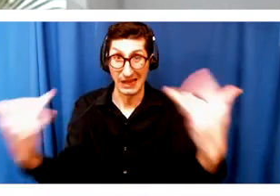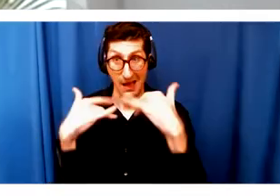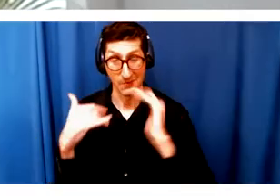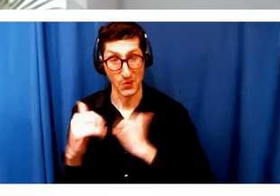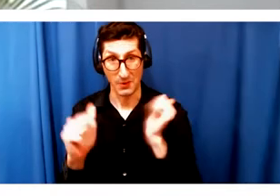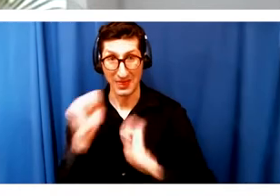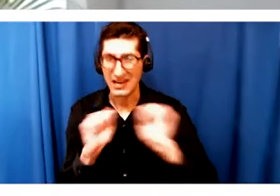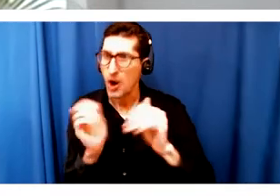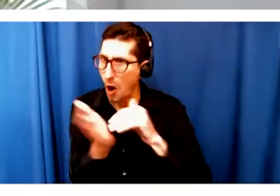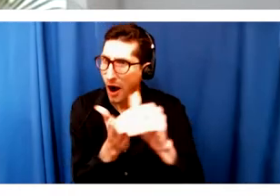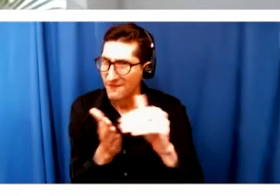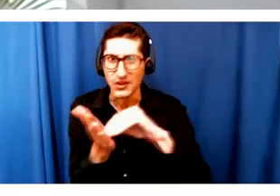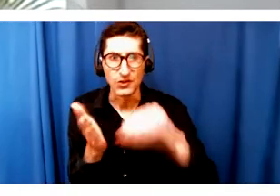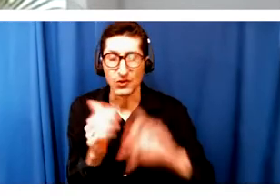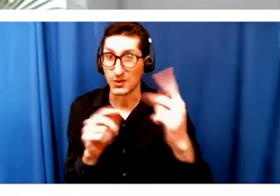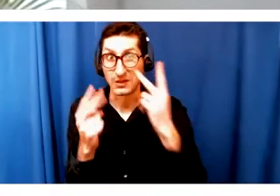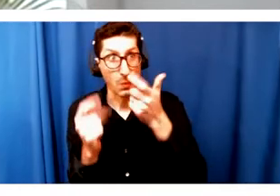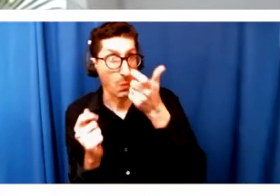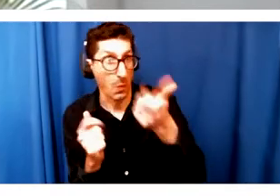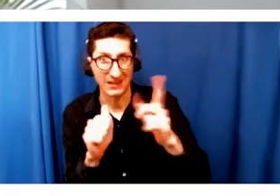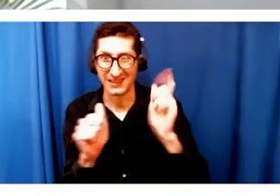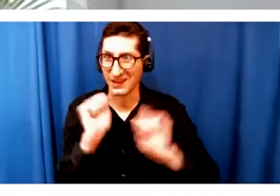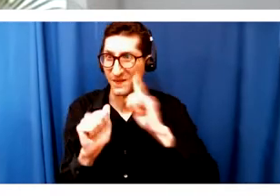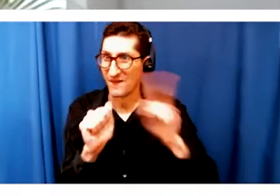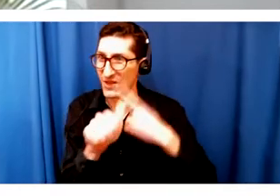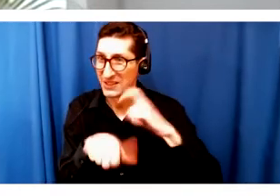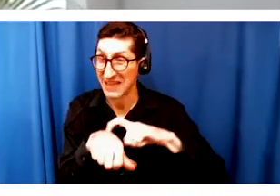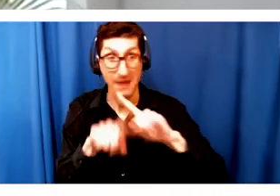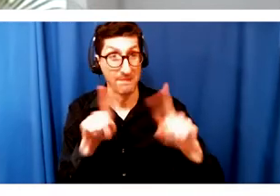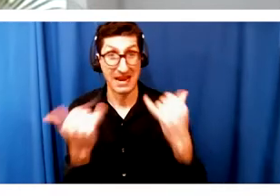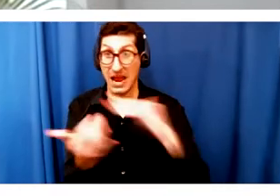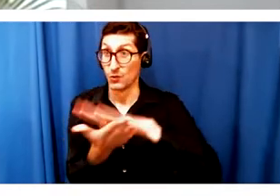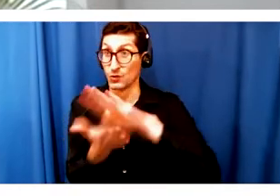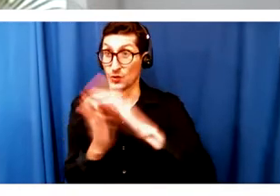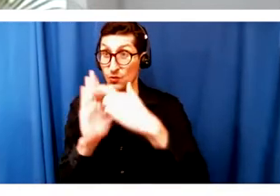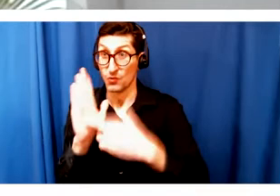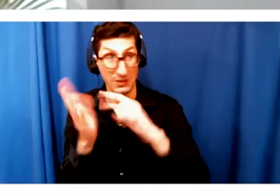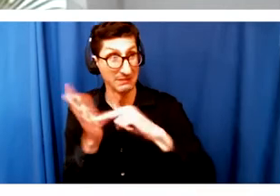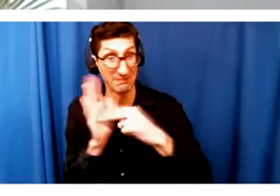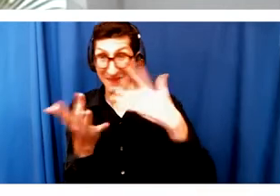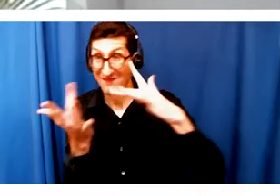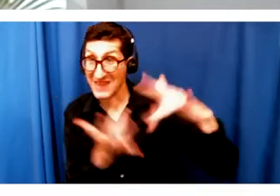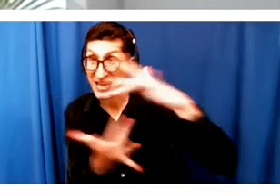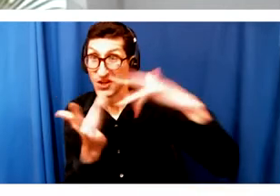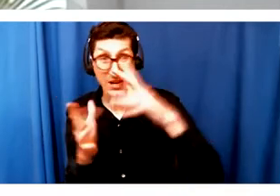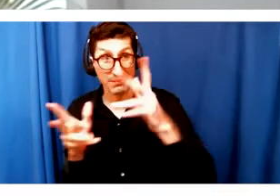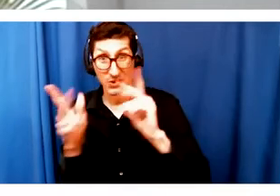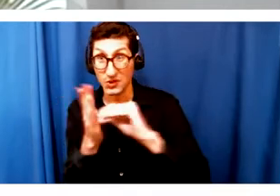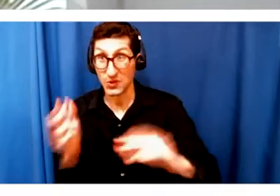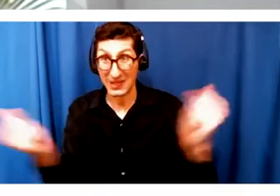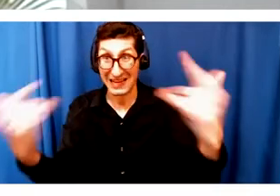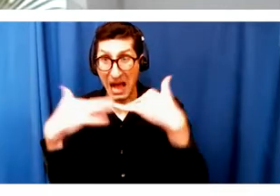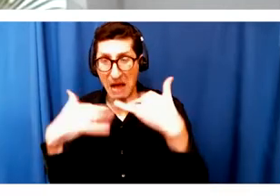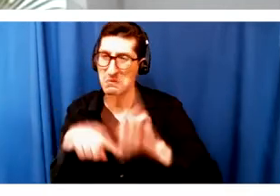seeing theater for the first time. Obviously, with the way schools are structured now, we know that field trips will not be taking place, and obviously we couldn't invite folks into the theater at this